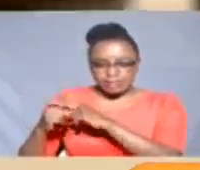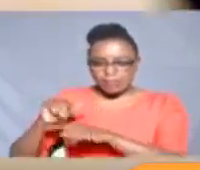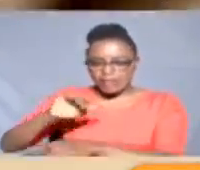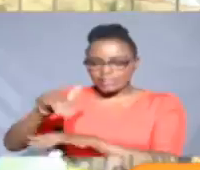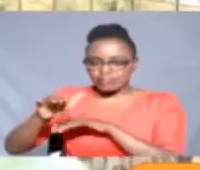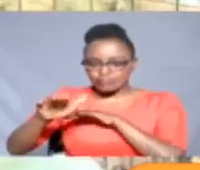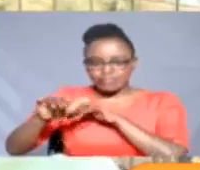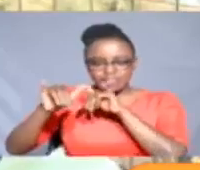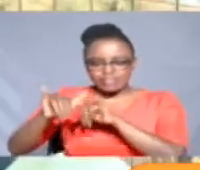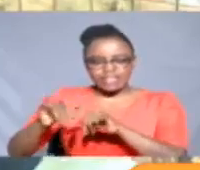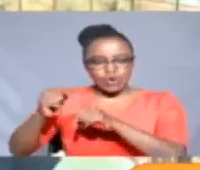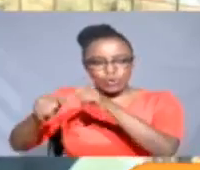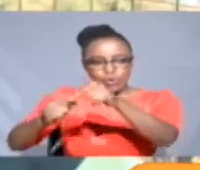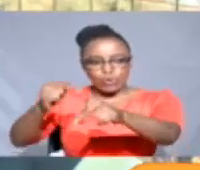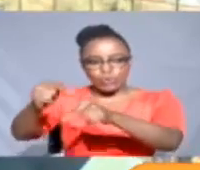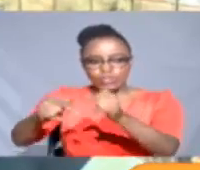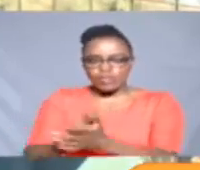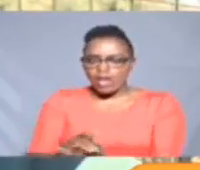will last longer.